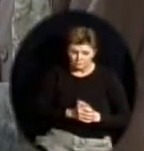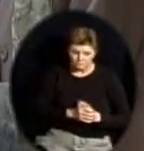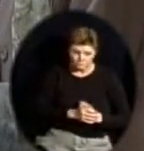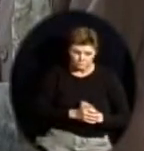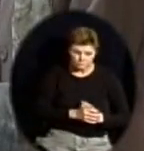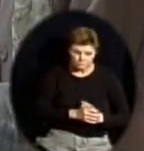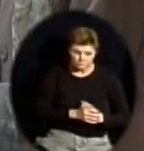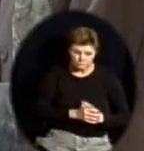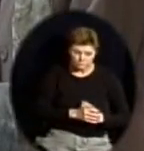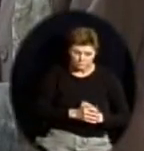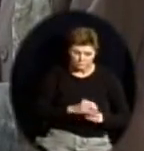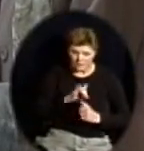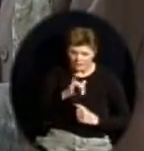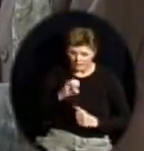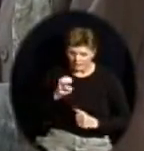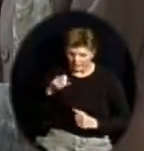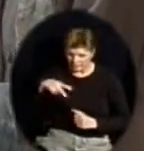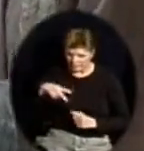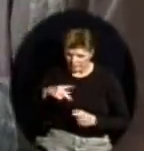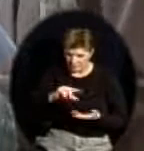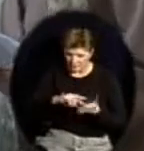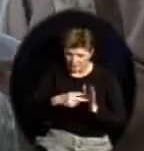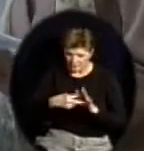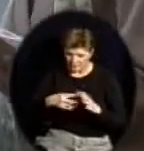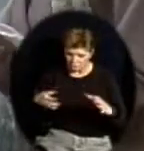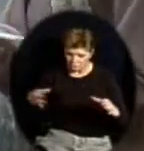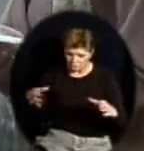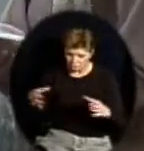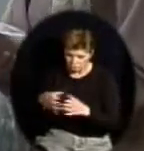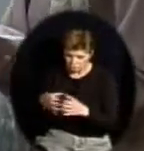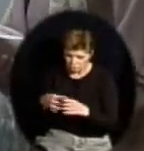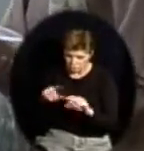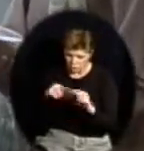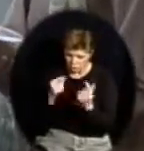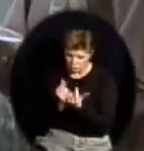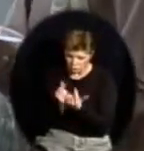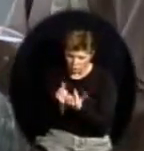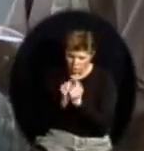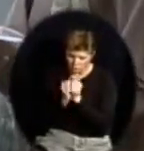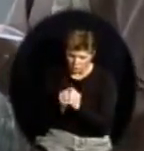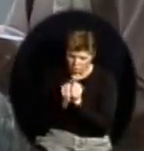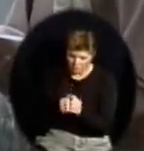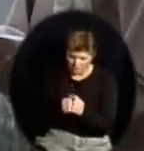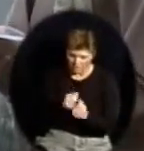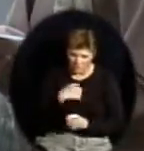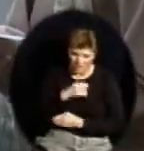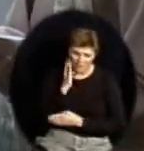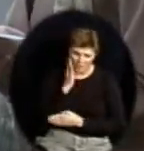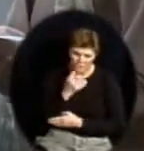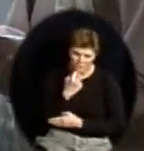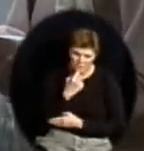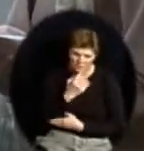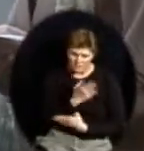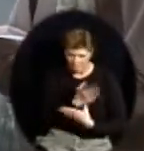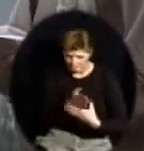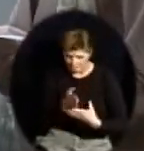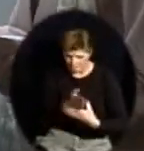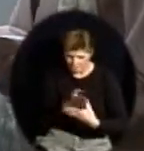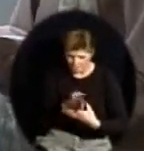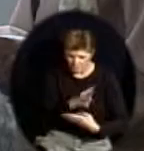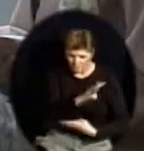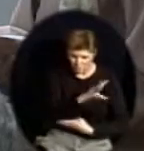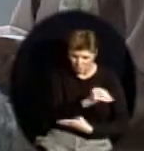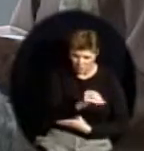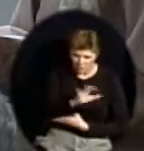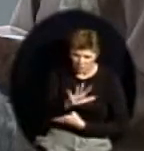those don't balance well together. But I would say anywhere between 4 and 5 percent would be needing that. We do an incredible job, and I'll show